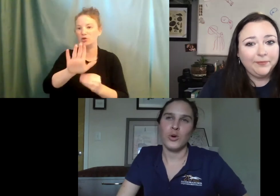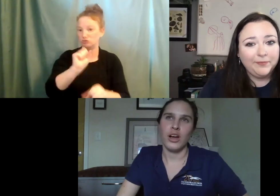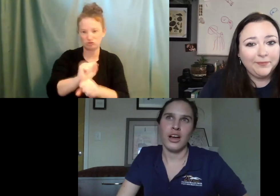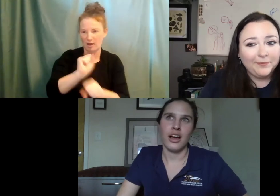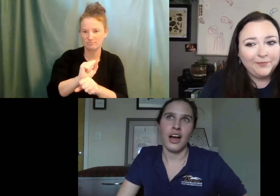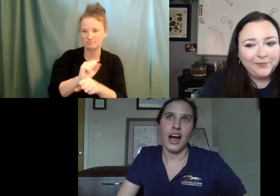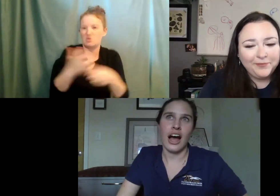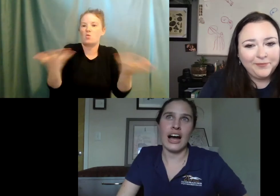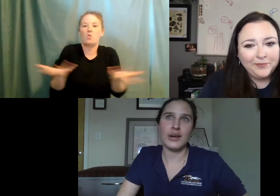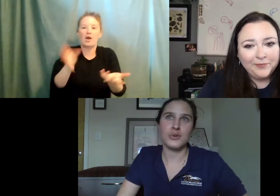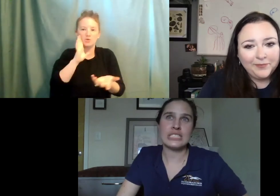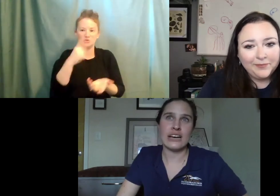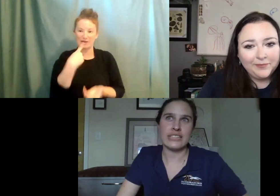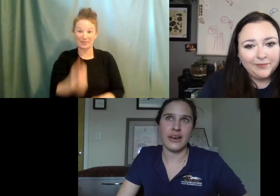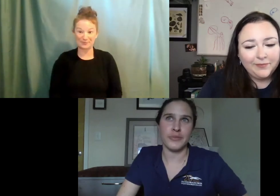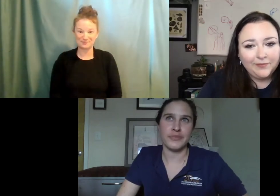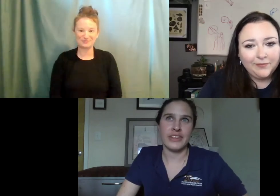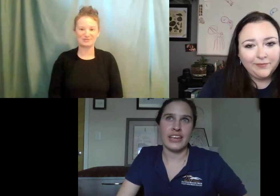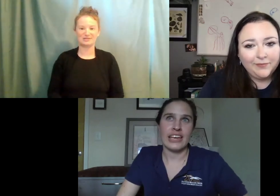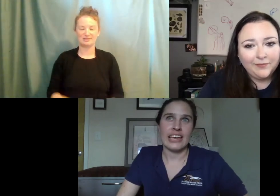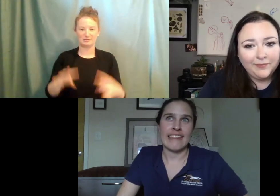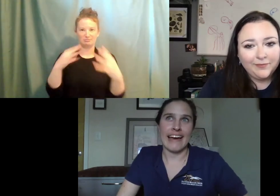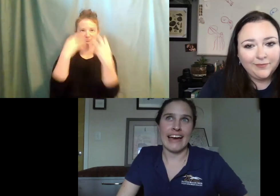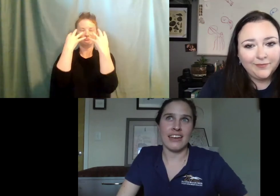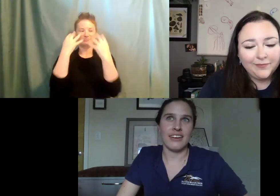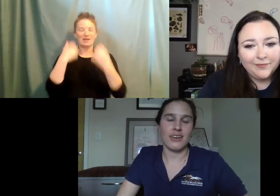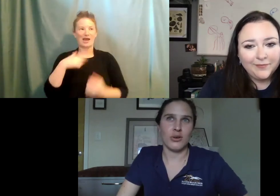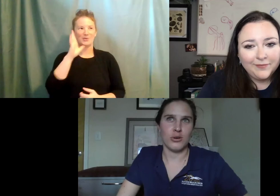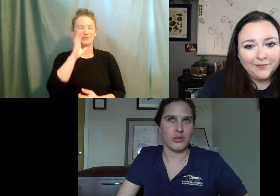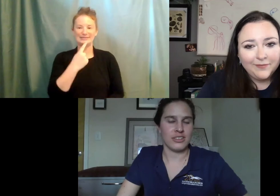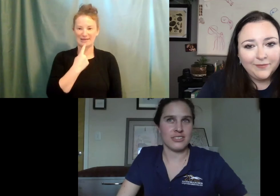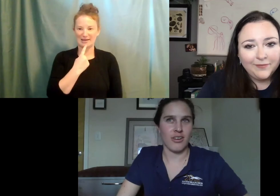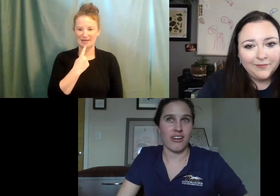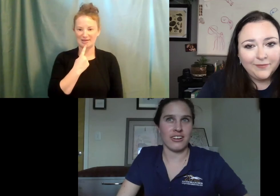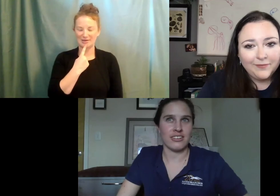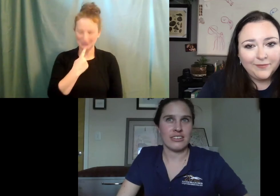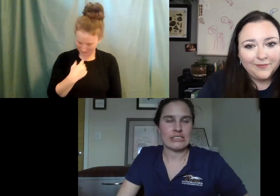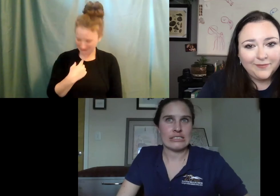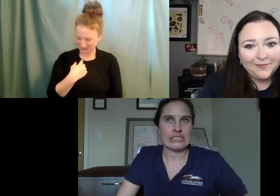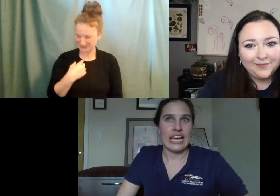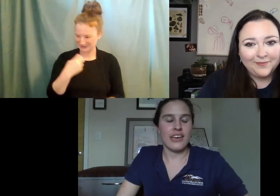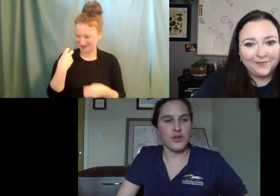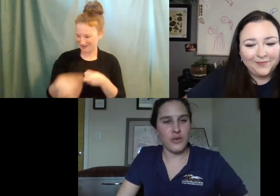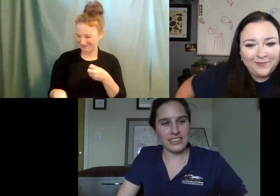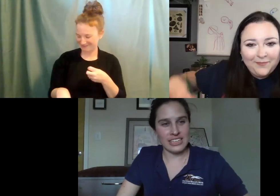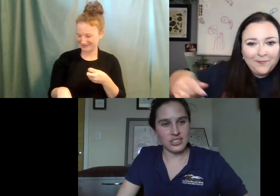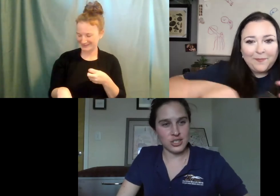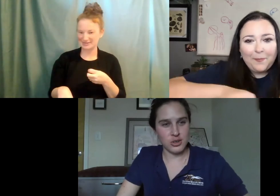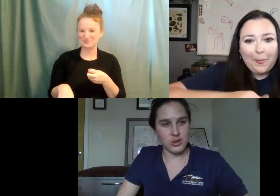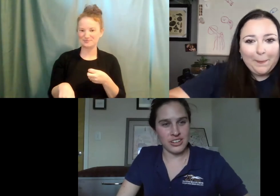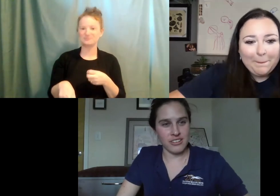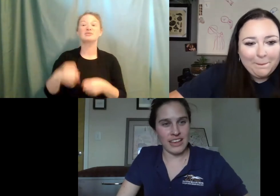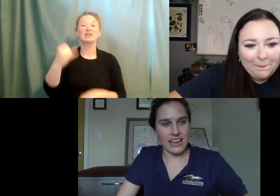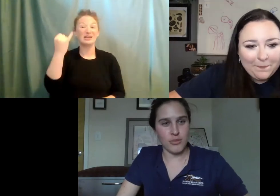them? I would tell them that, Oh, this is hard. If you find an